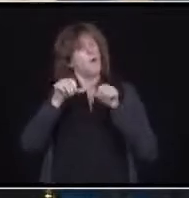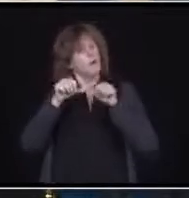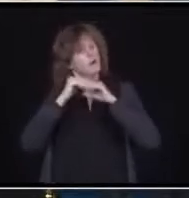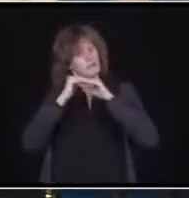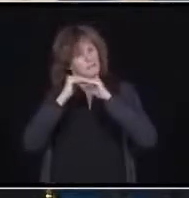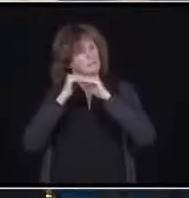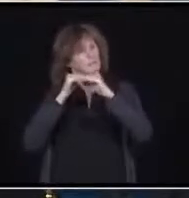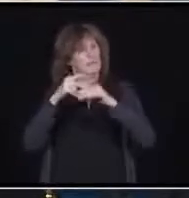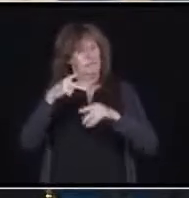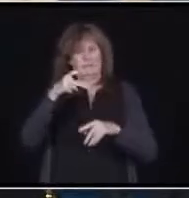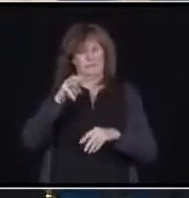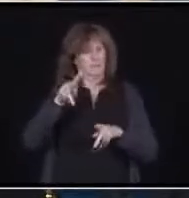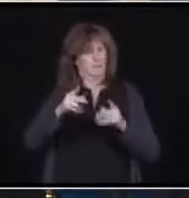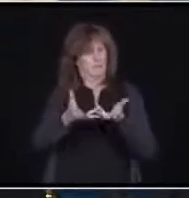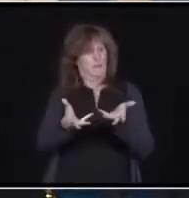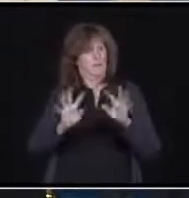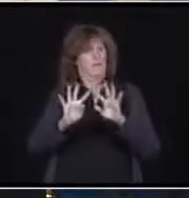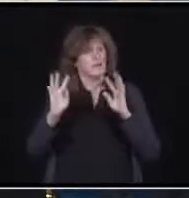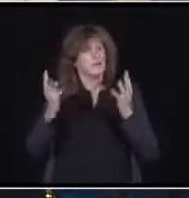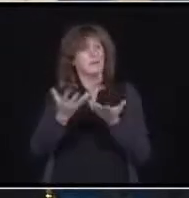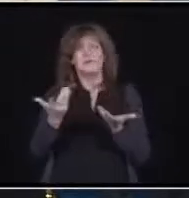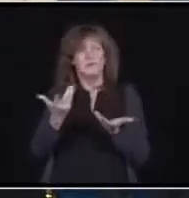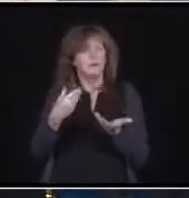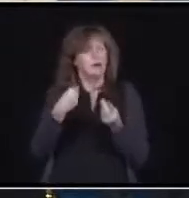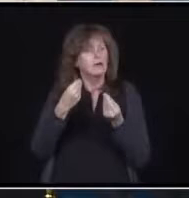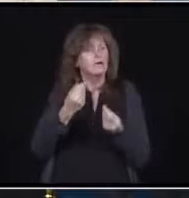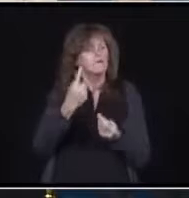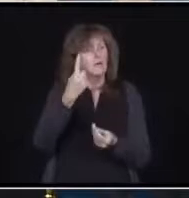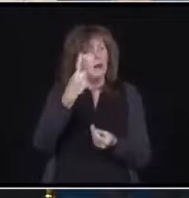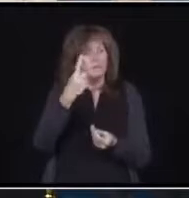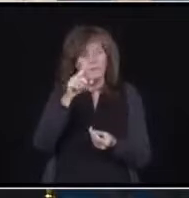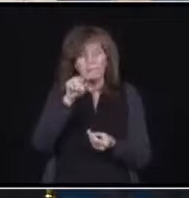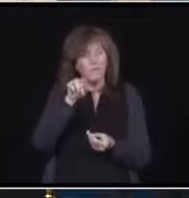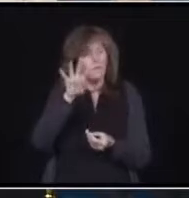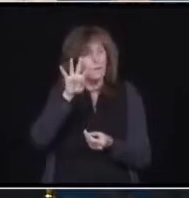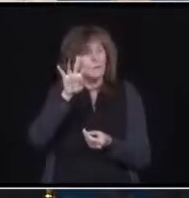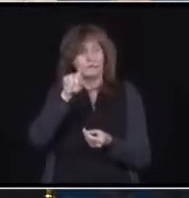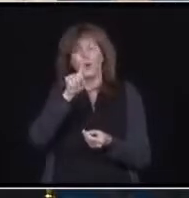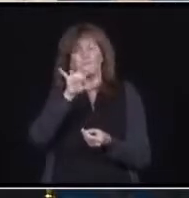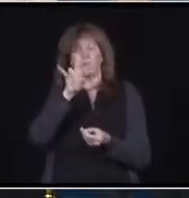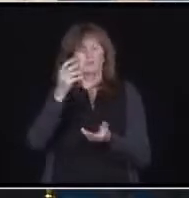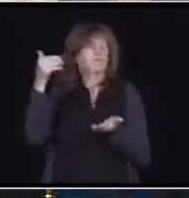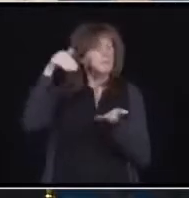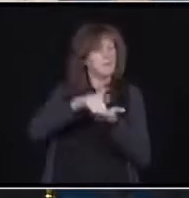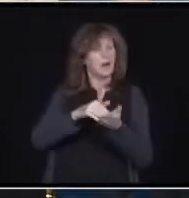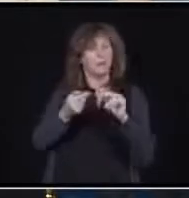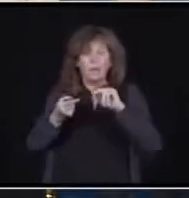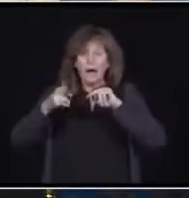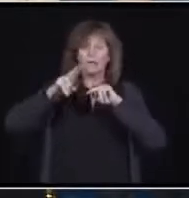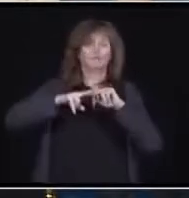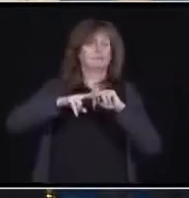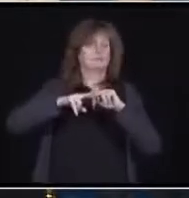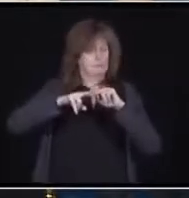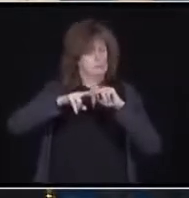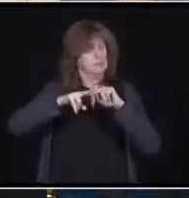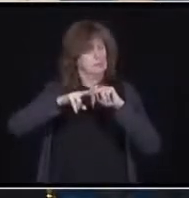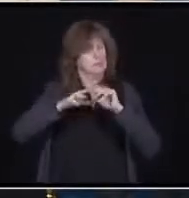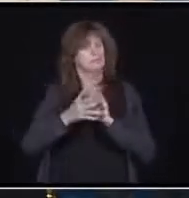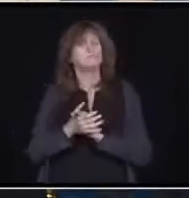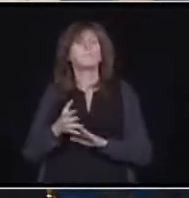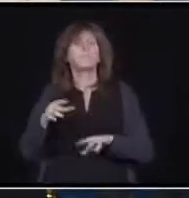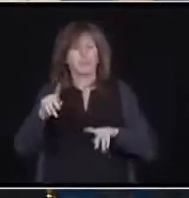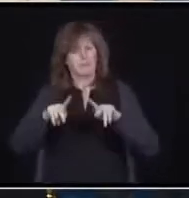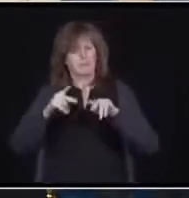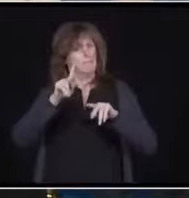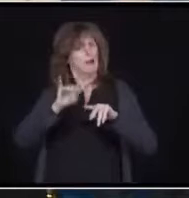over 147,000 PSWs a much-deserved pay raise. That means that